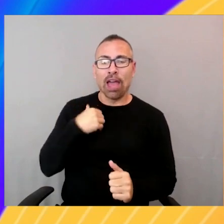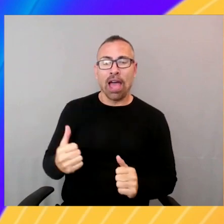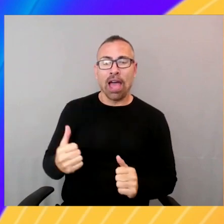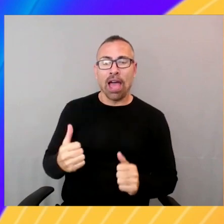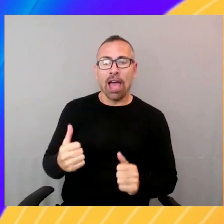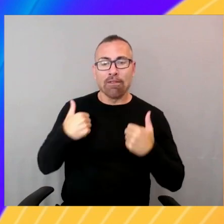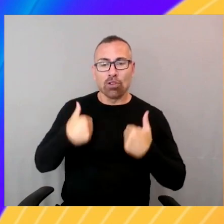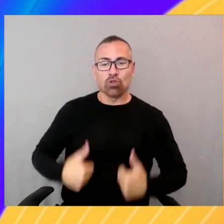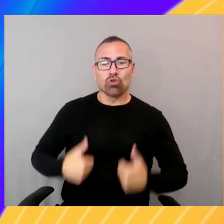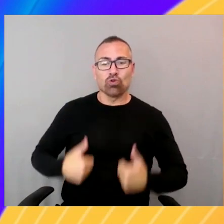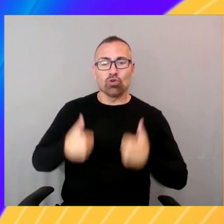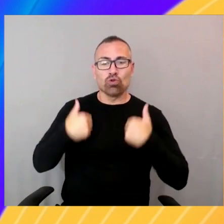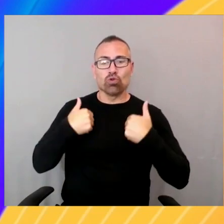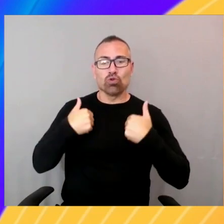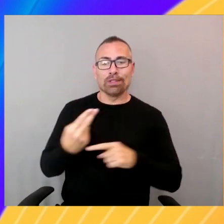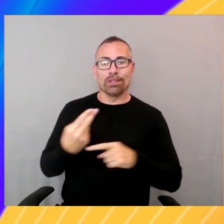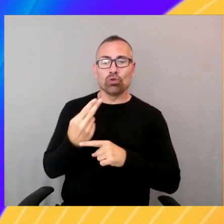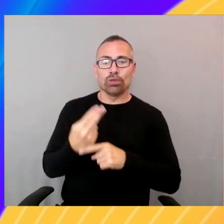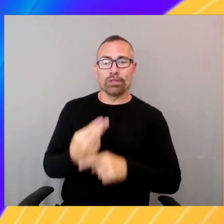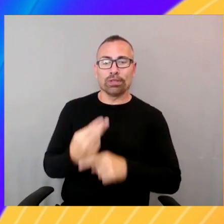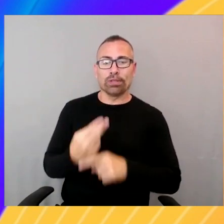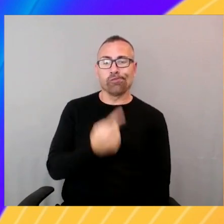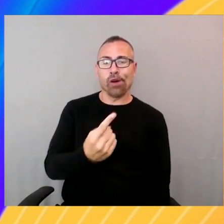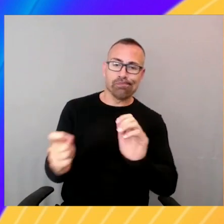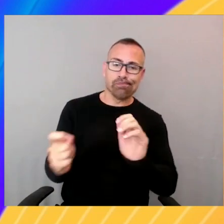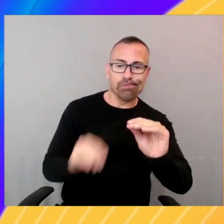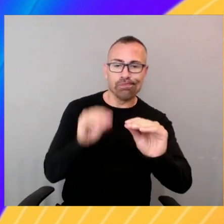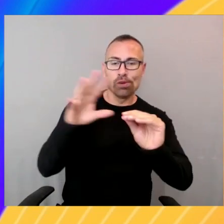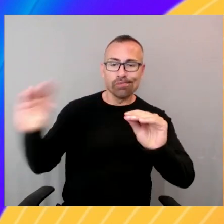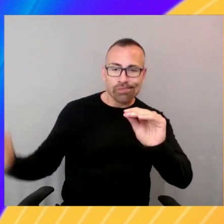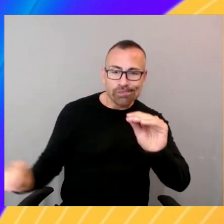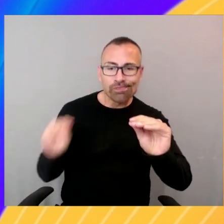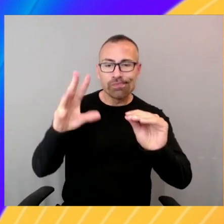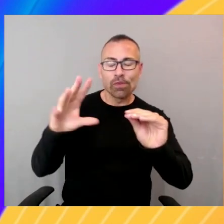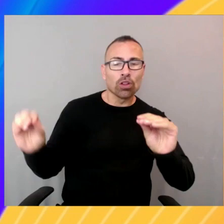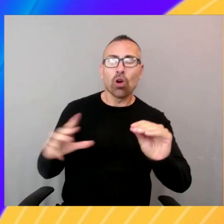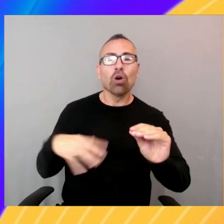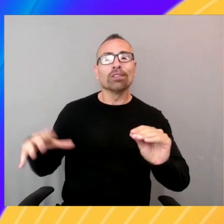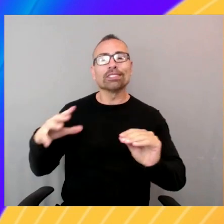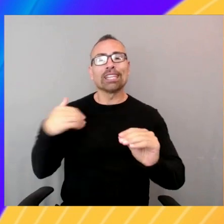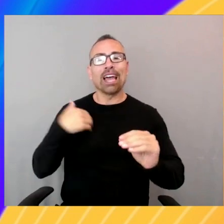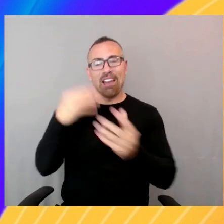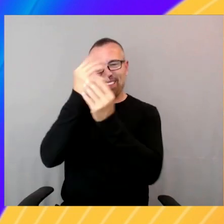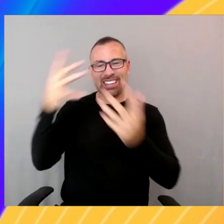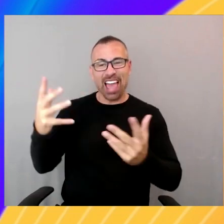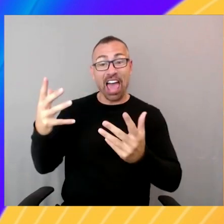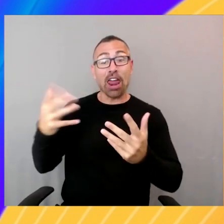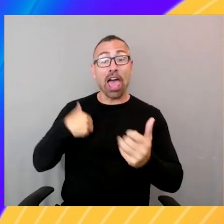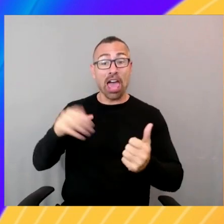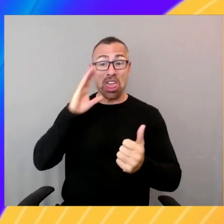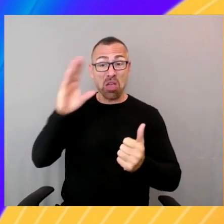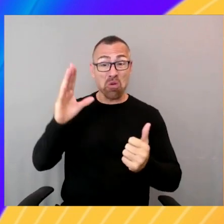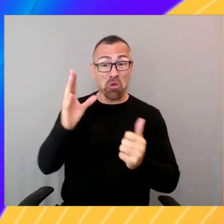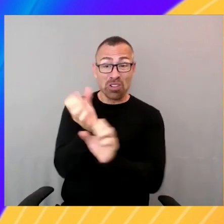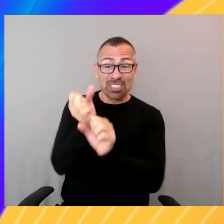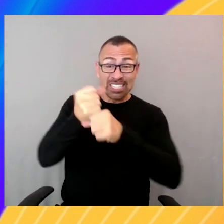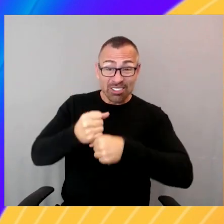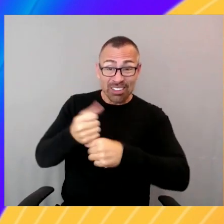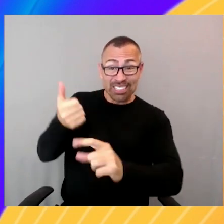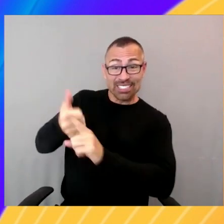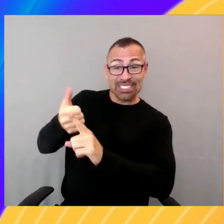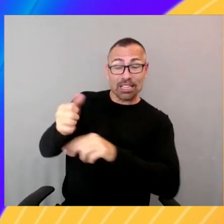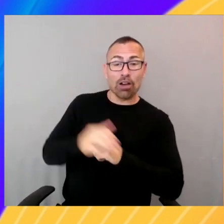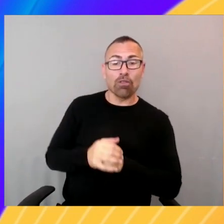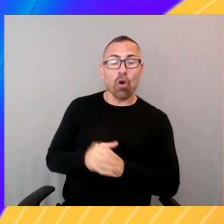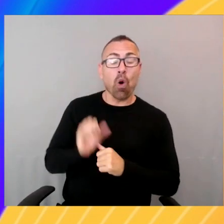a summarized version of it. Or generate an intelligent Q&A chatbot. Okay. That is keeping context